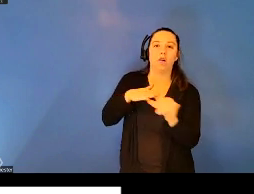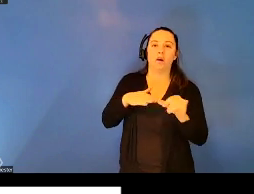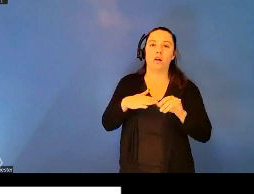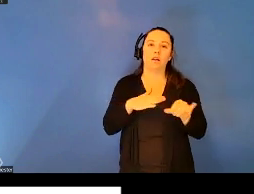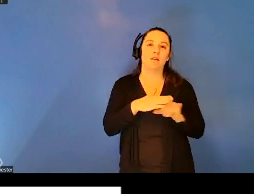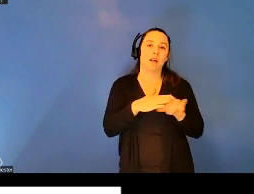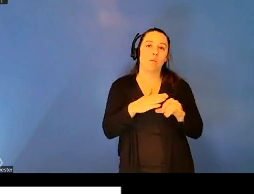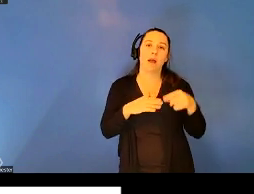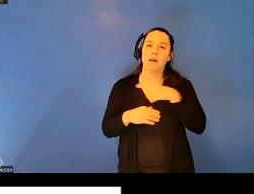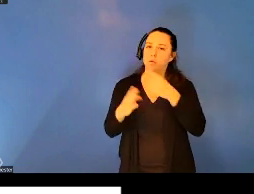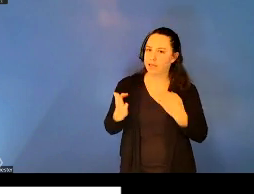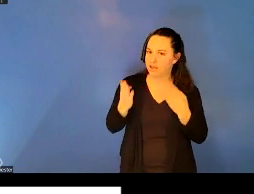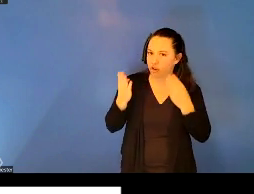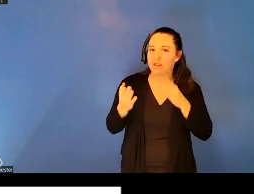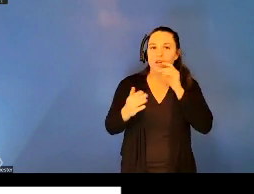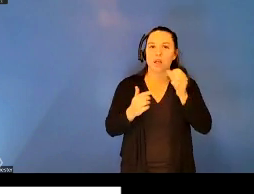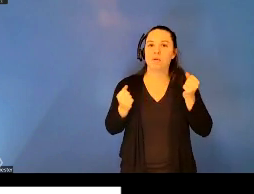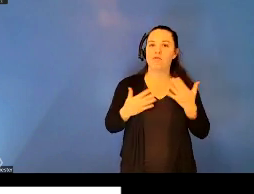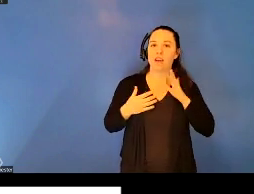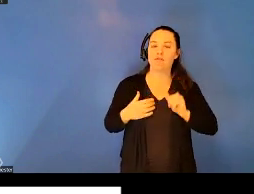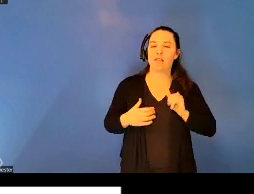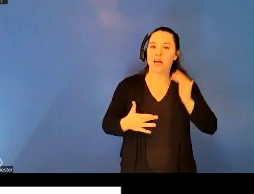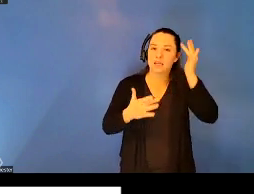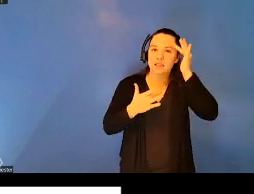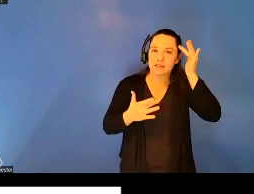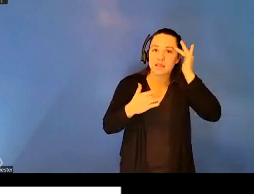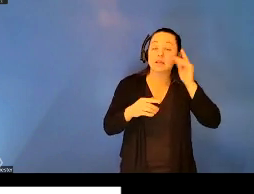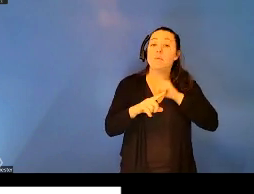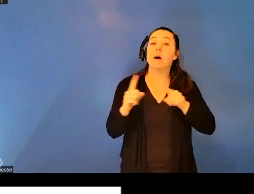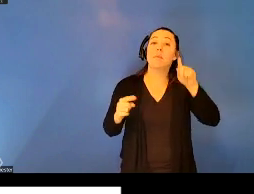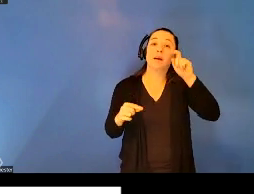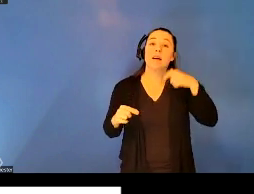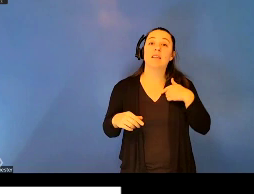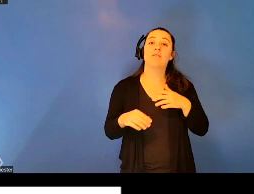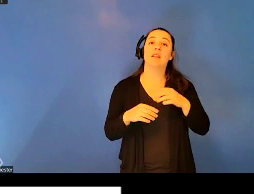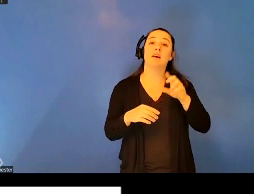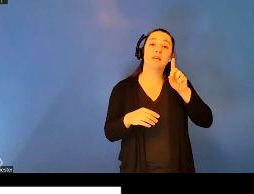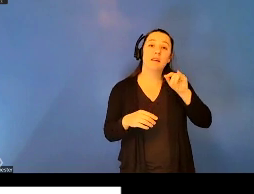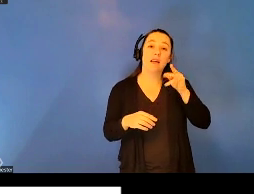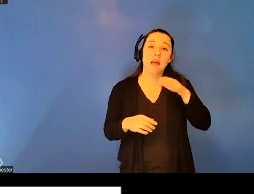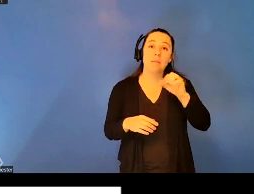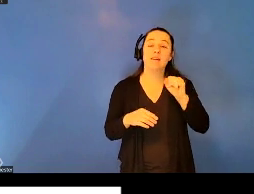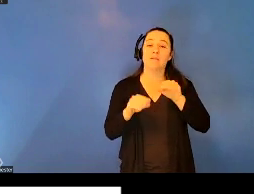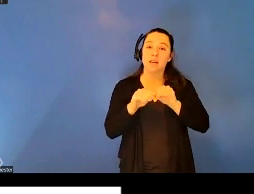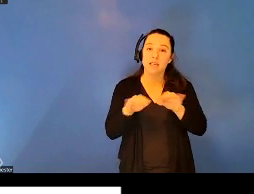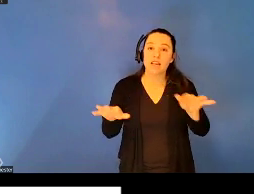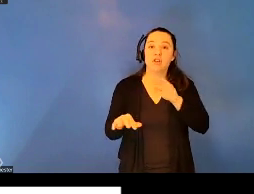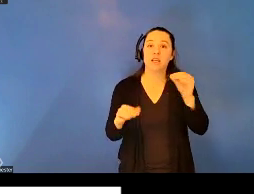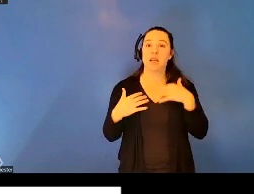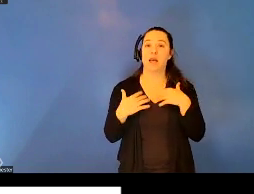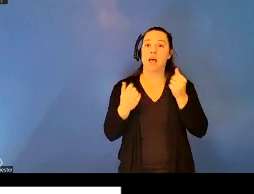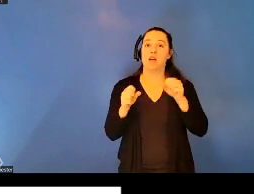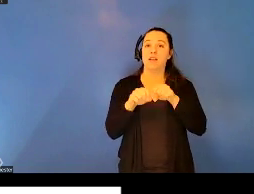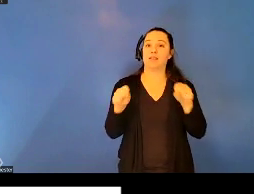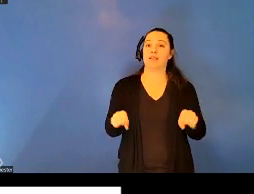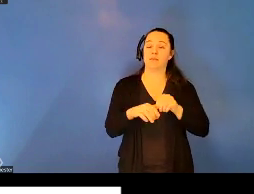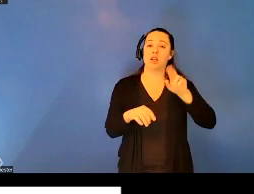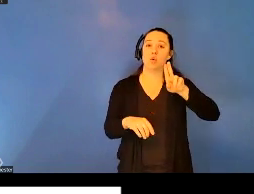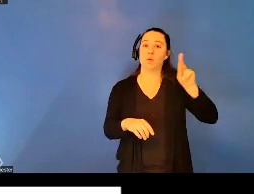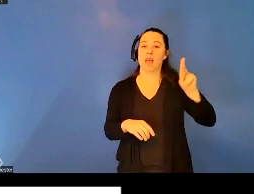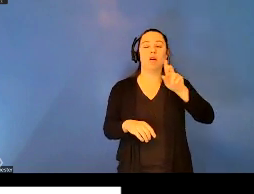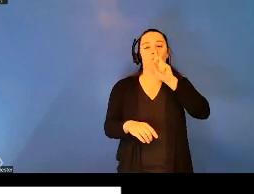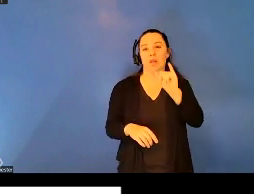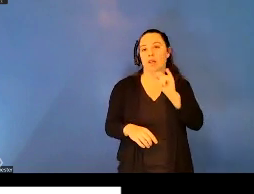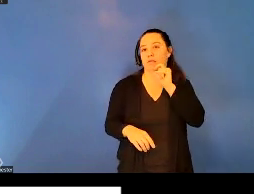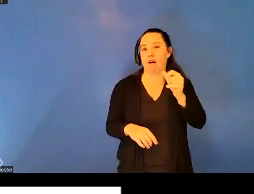disease, but also that because of the dynamics of contagion and the health systems in the UK, that it was very unlikely that the epidemic